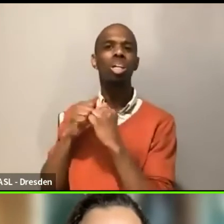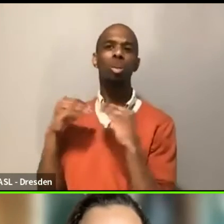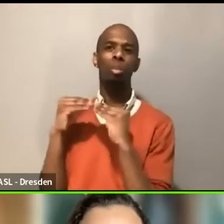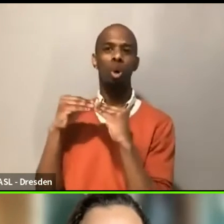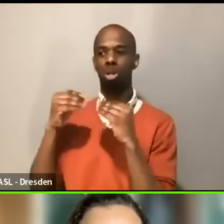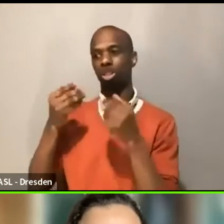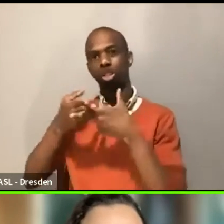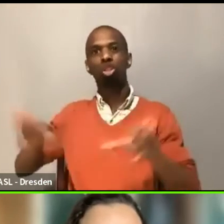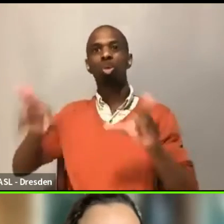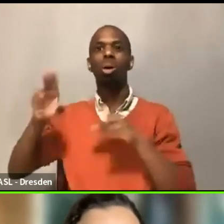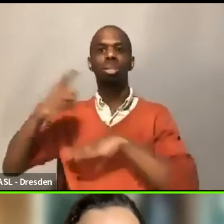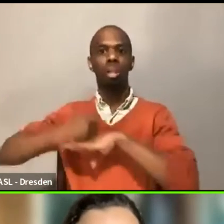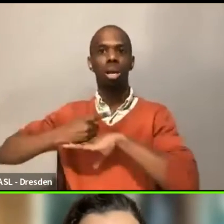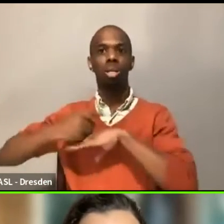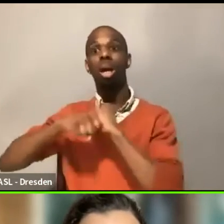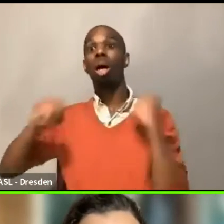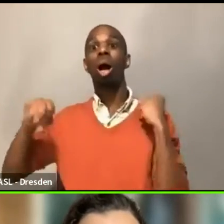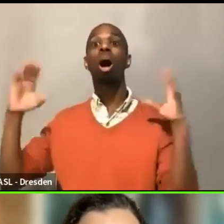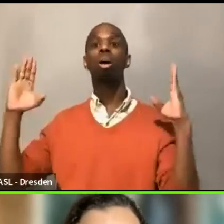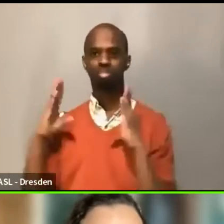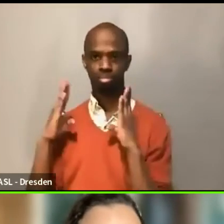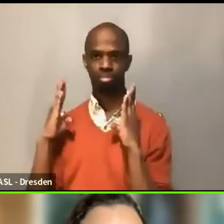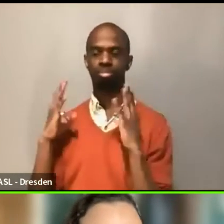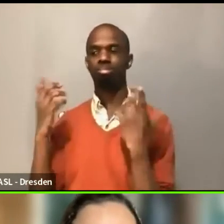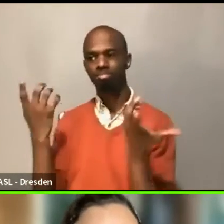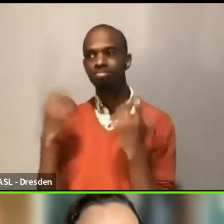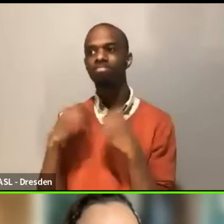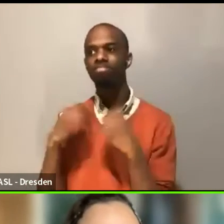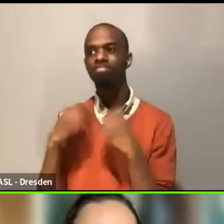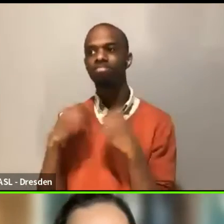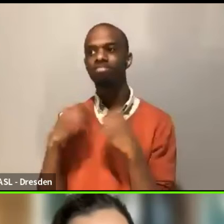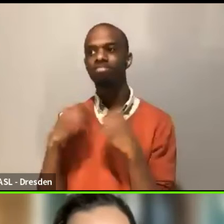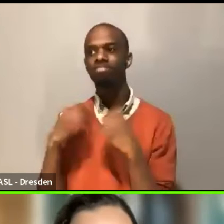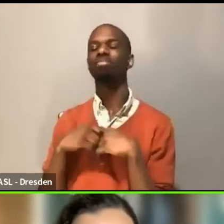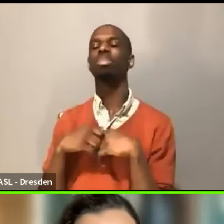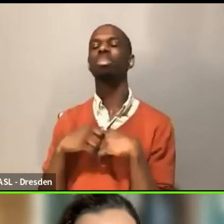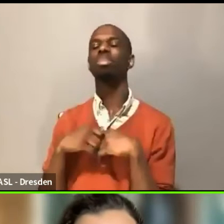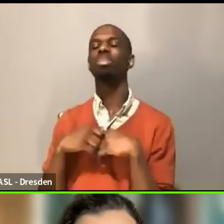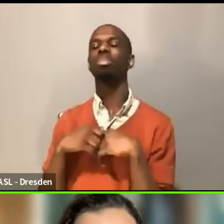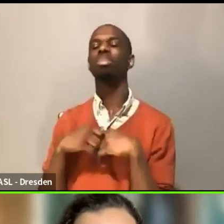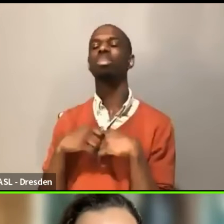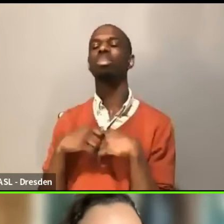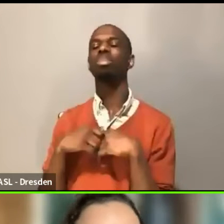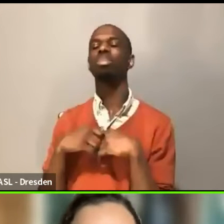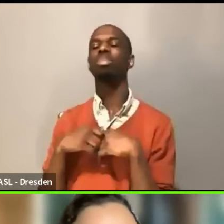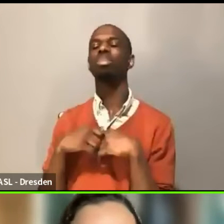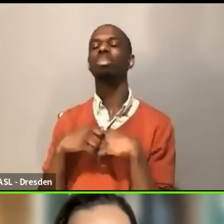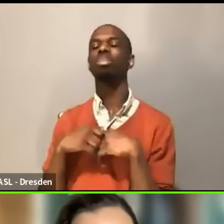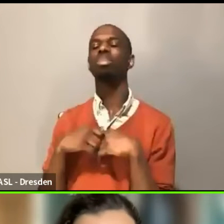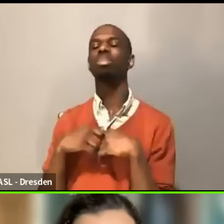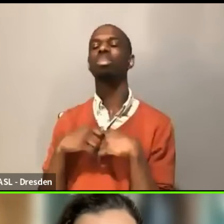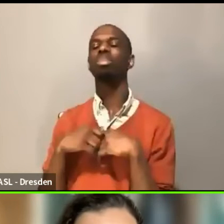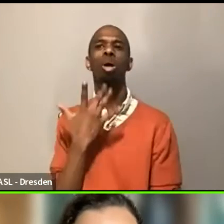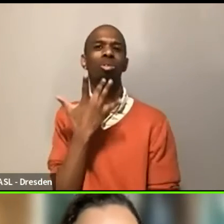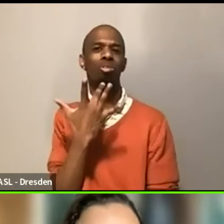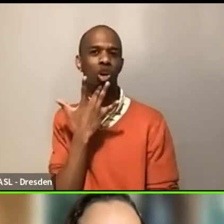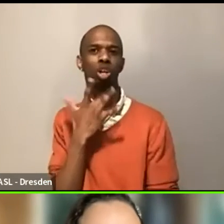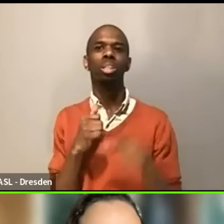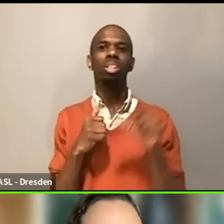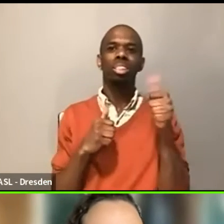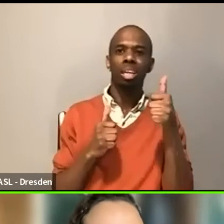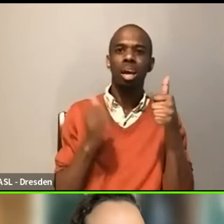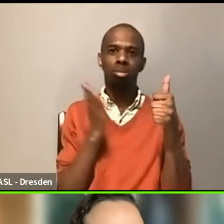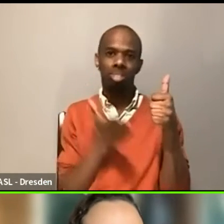days. So it's sometimes not ideal for them either. And some people have said like, I'd rather get through with a 10 out of 12. Like I get both sides of it, right?